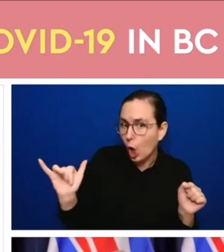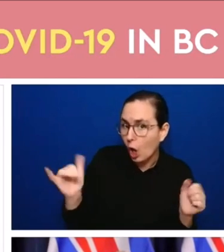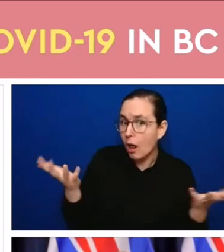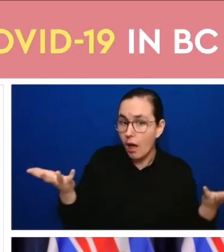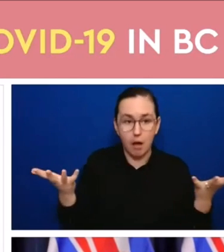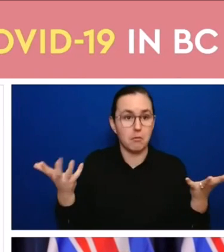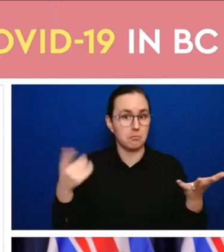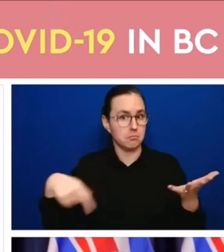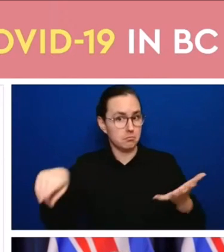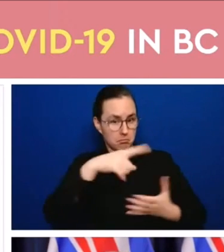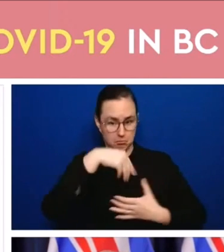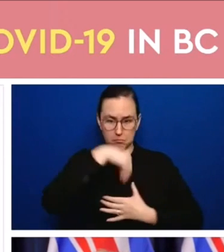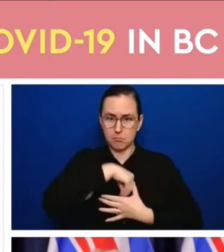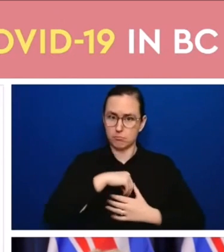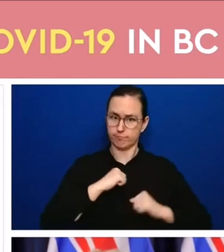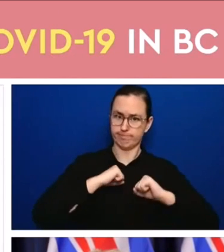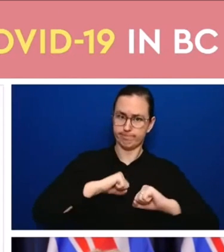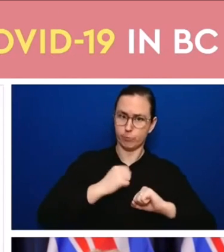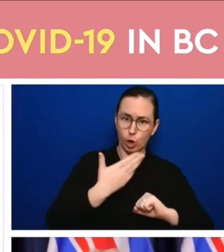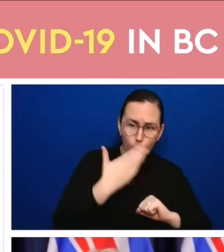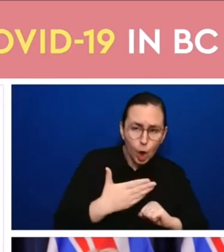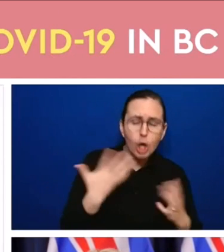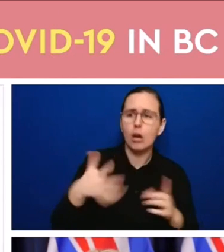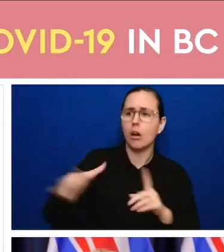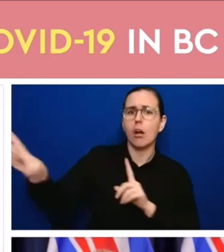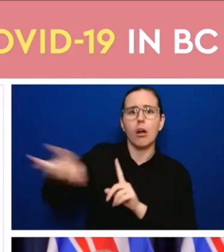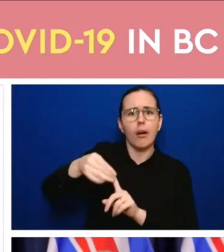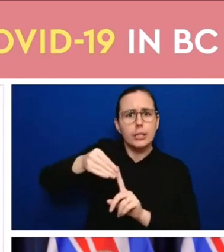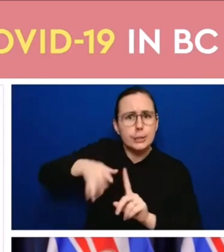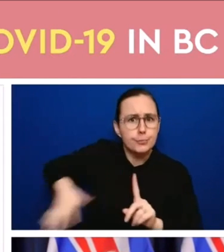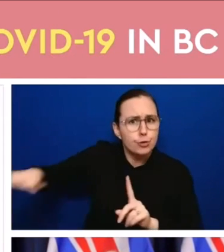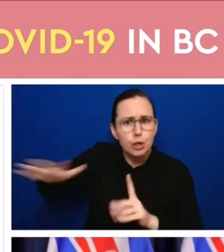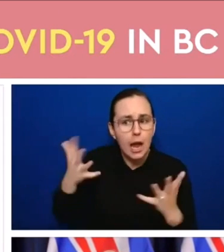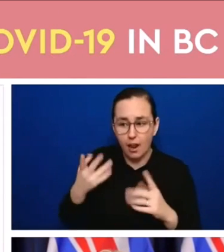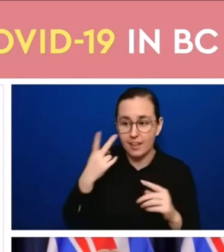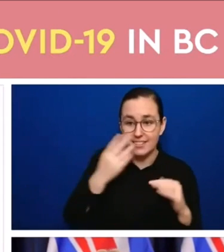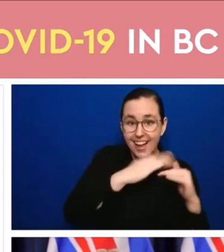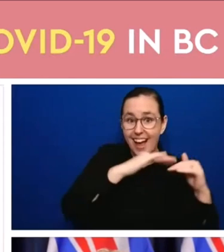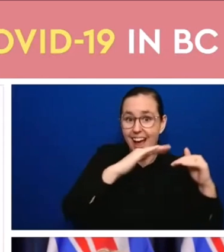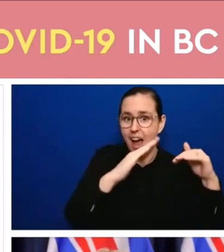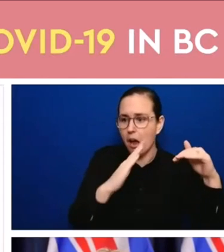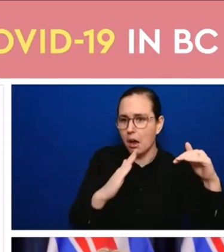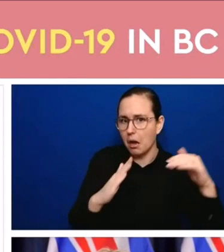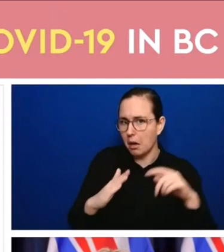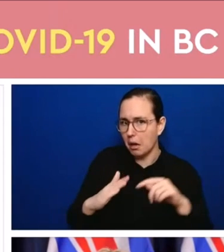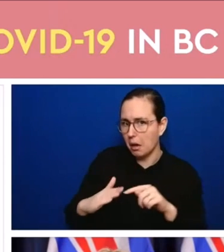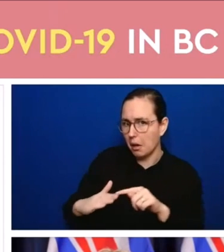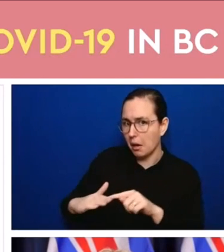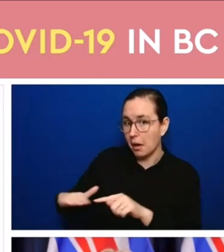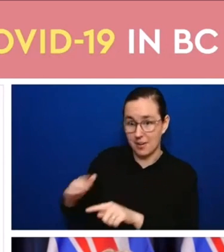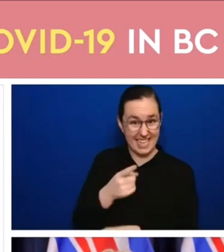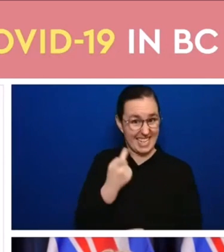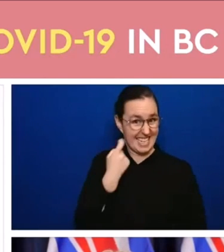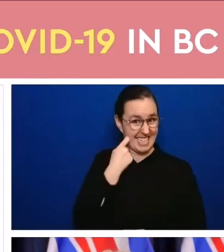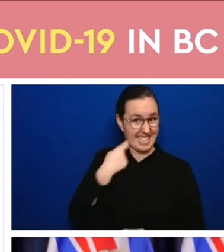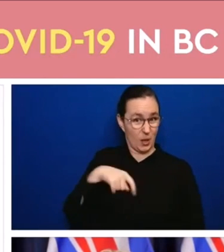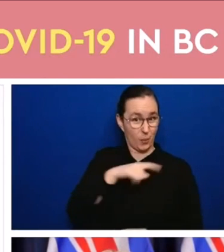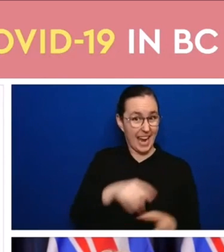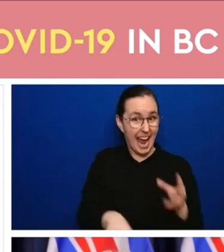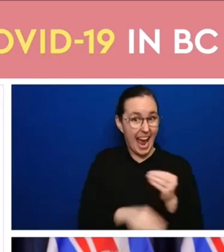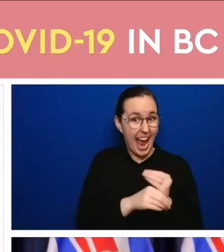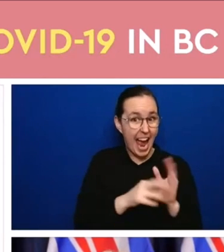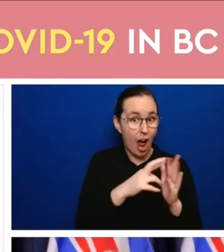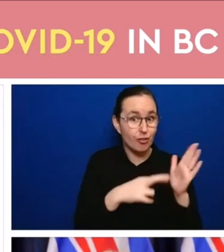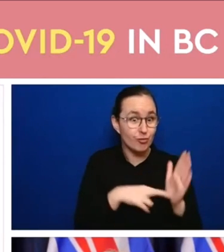to start lifting the restrictions that we've had in place particularly the additional ones we put in place as we are